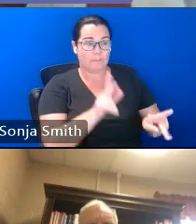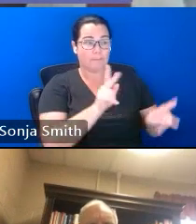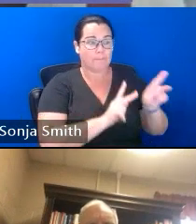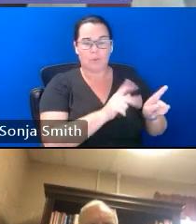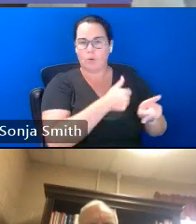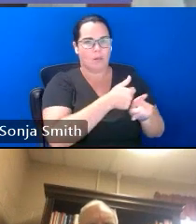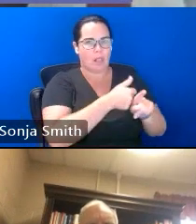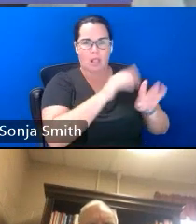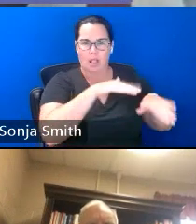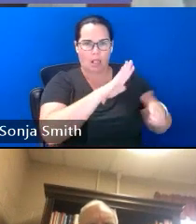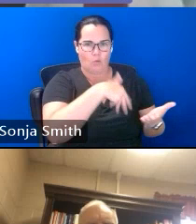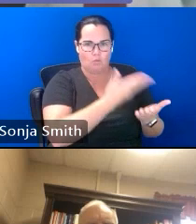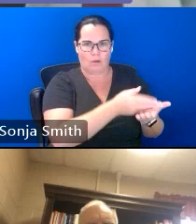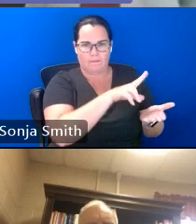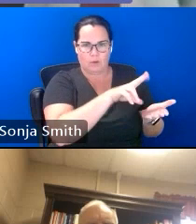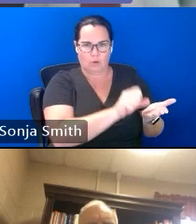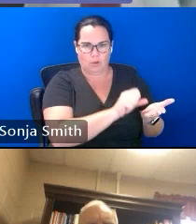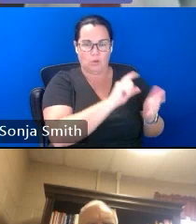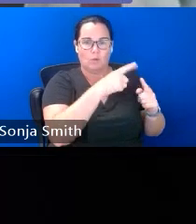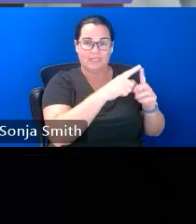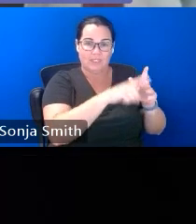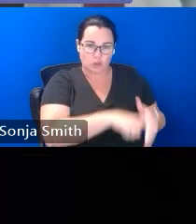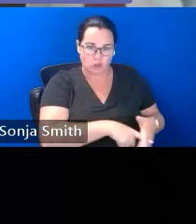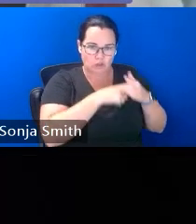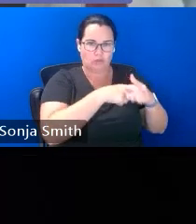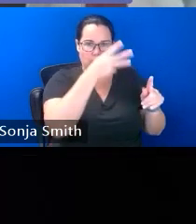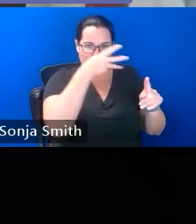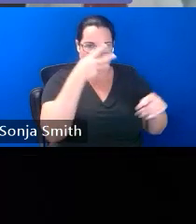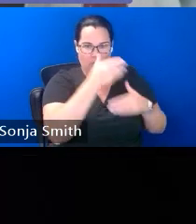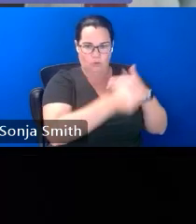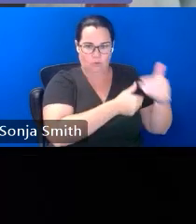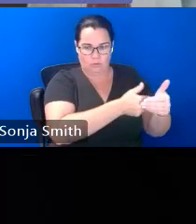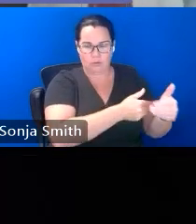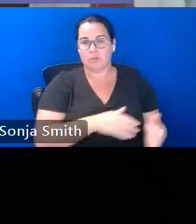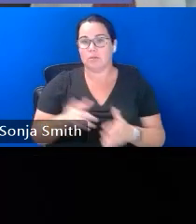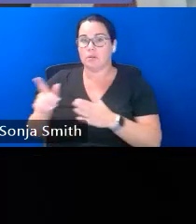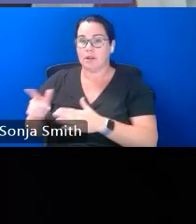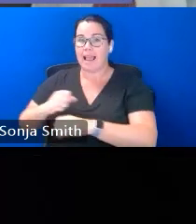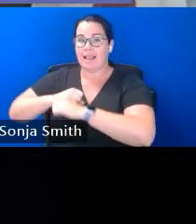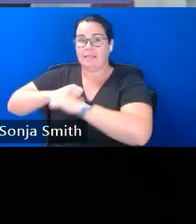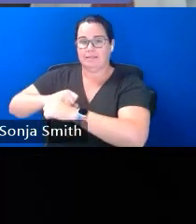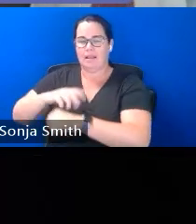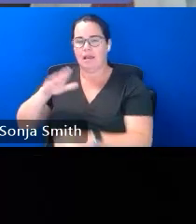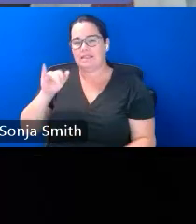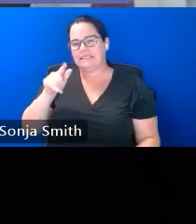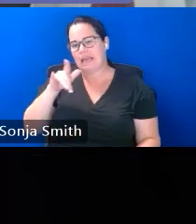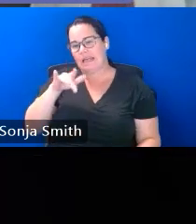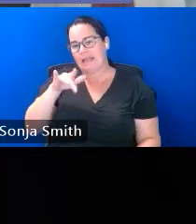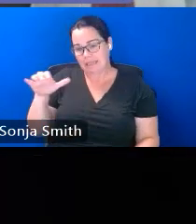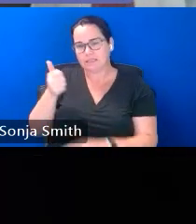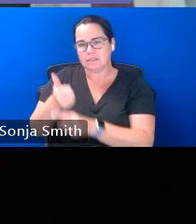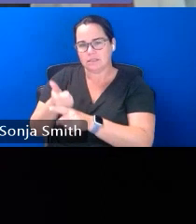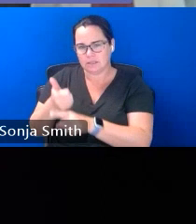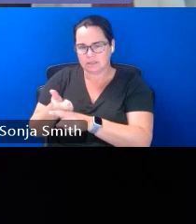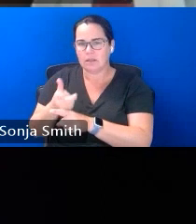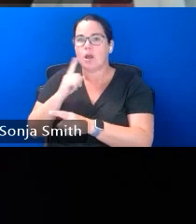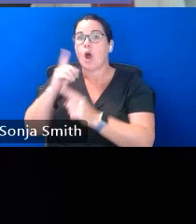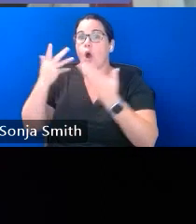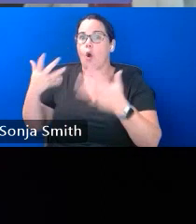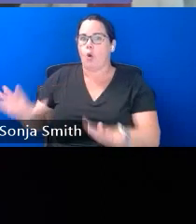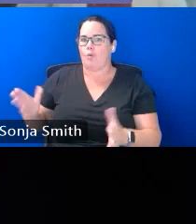in the us when they start that initial immigration process and asylees are in the us when they go through that initial immigration process